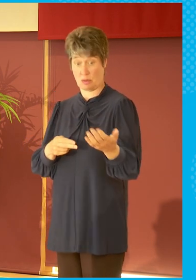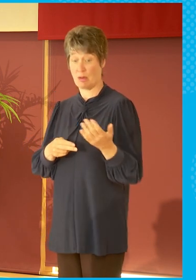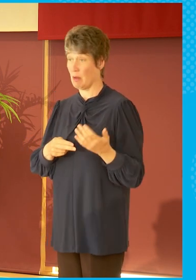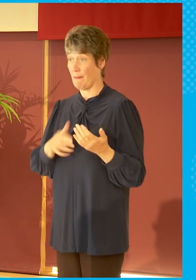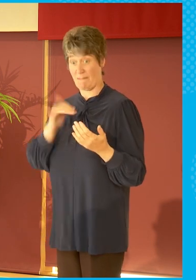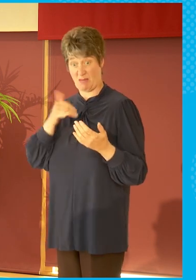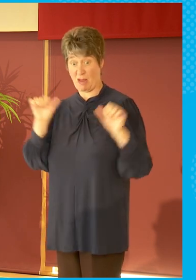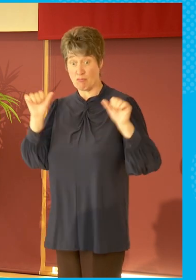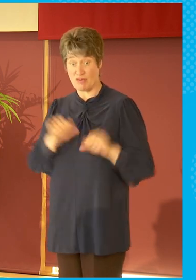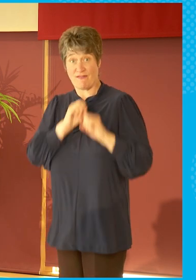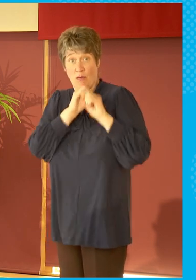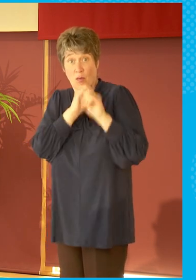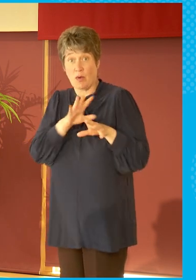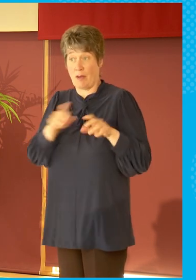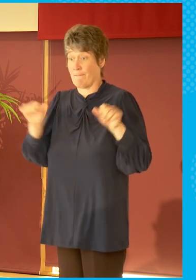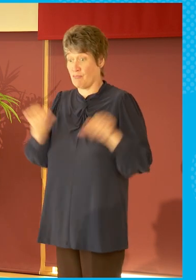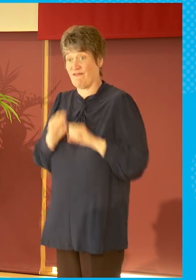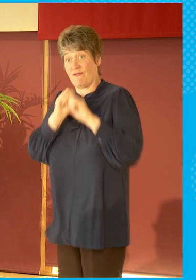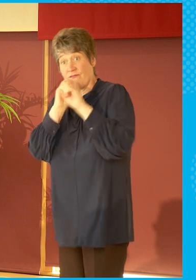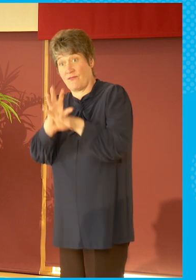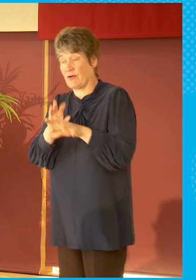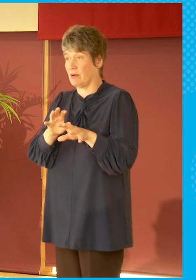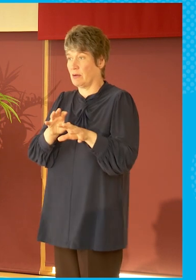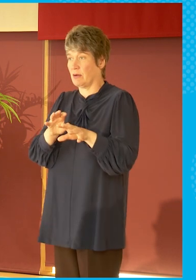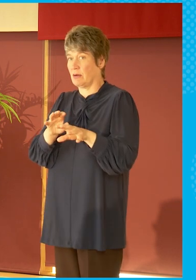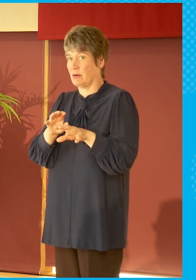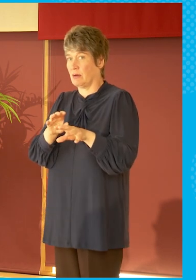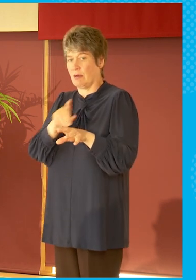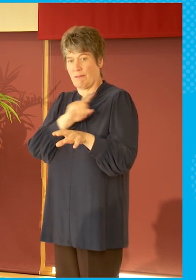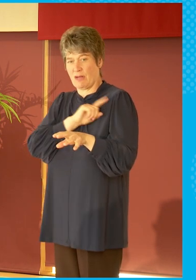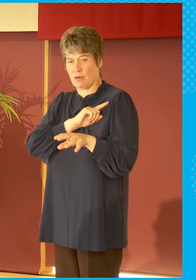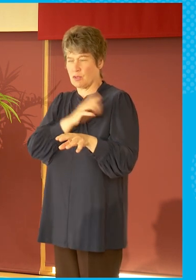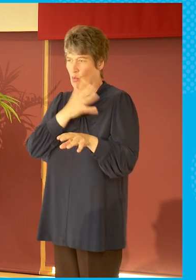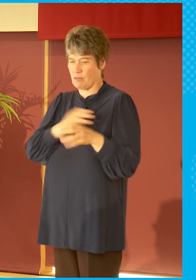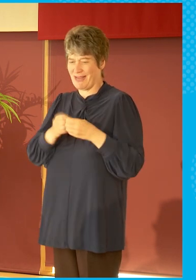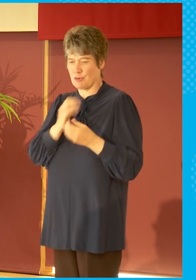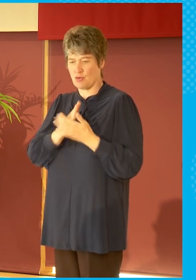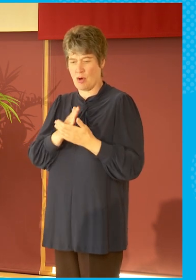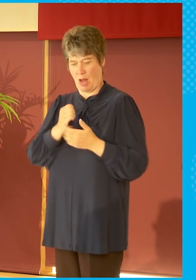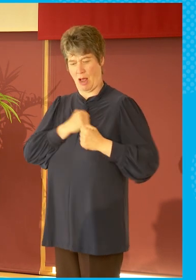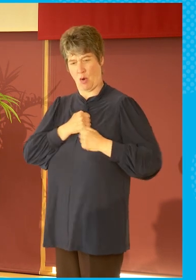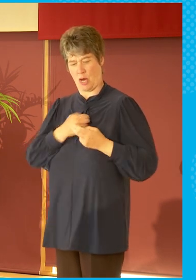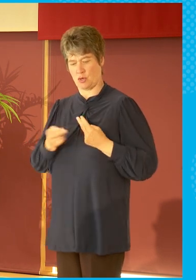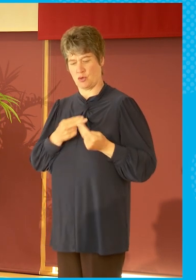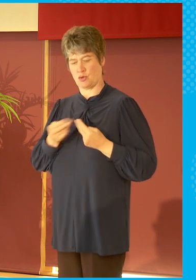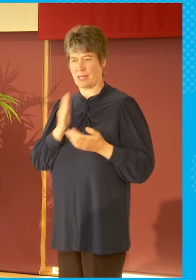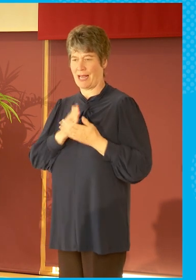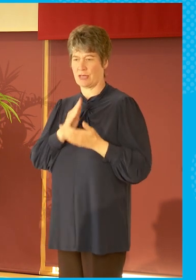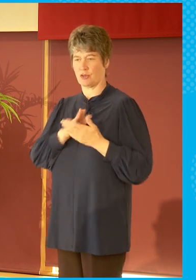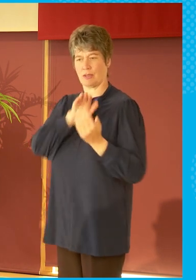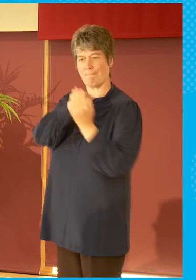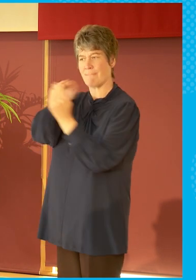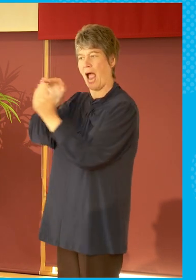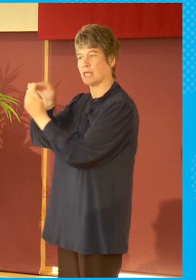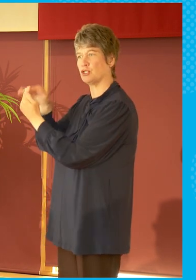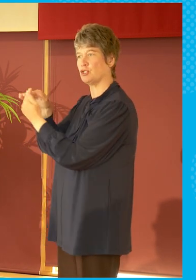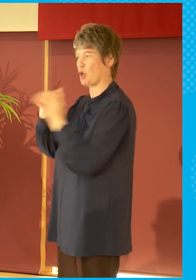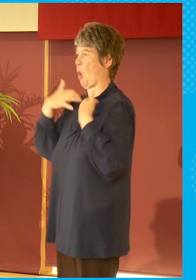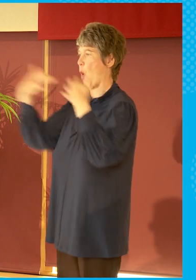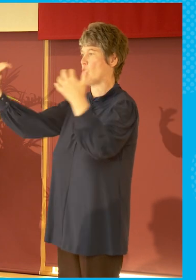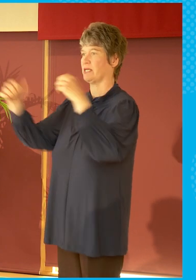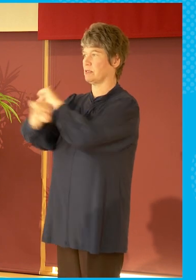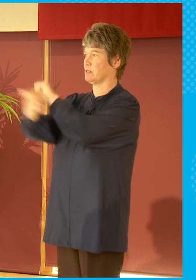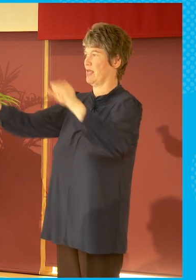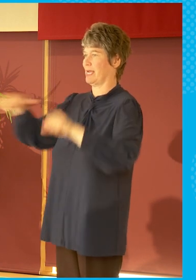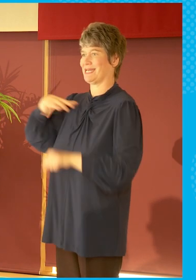here about news. And it is about being absolutely relevant with the audience. And I think I mentioned the figure of